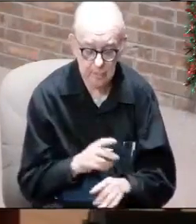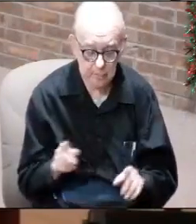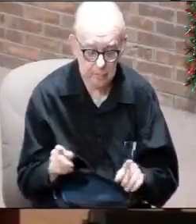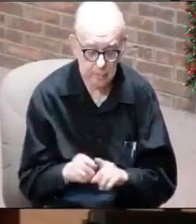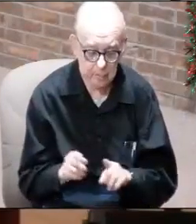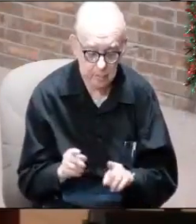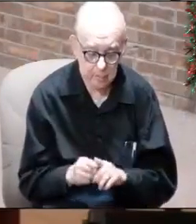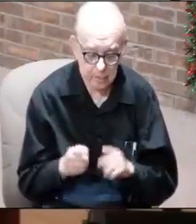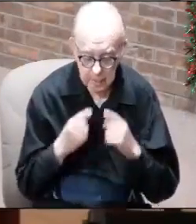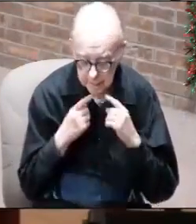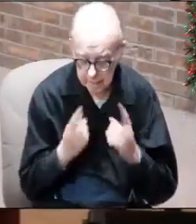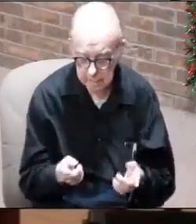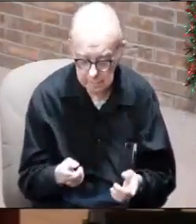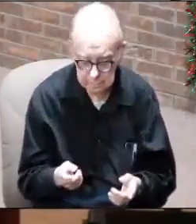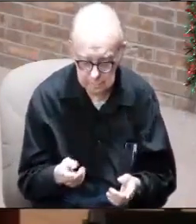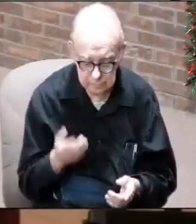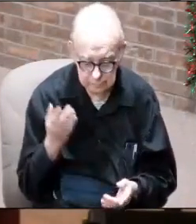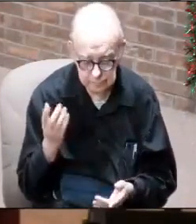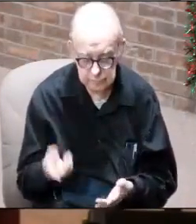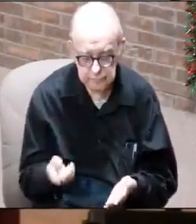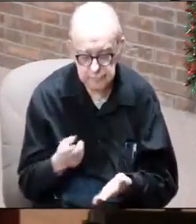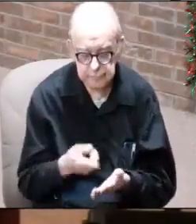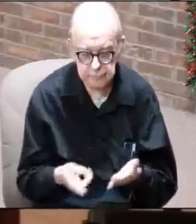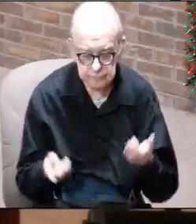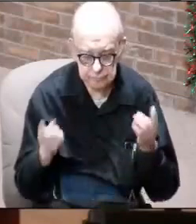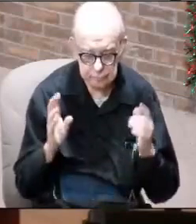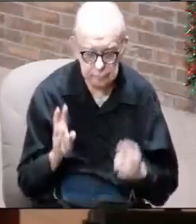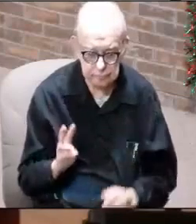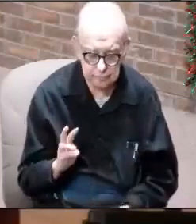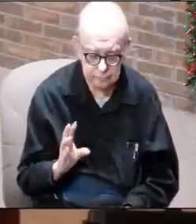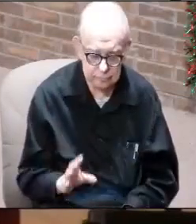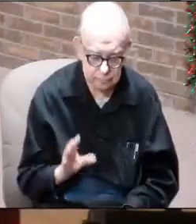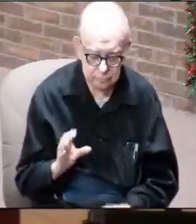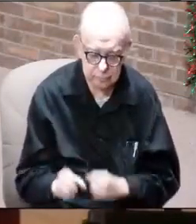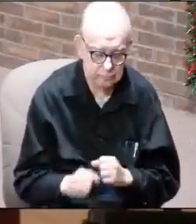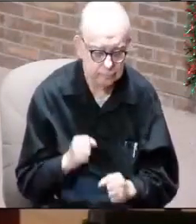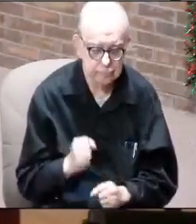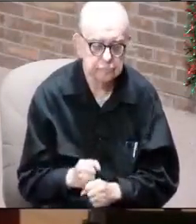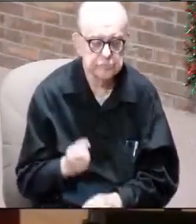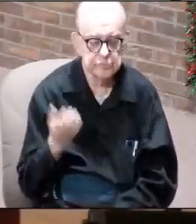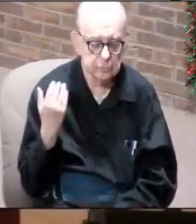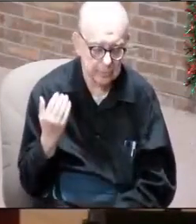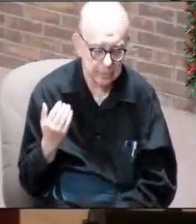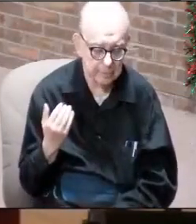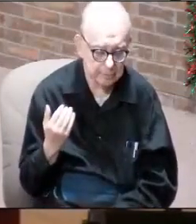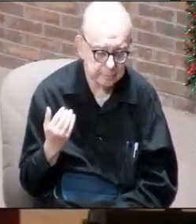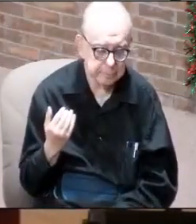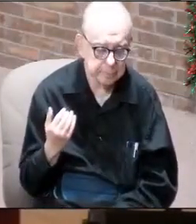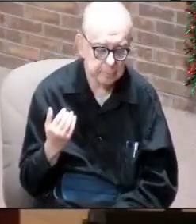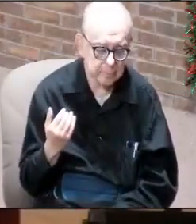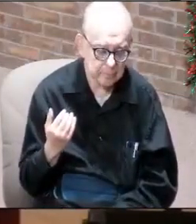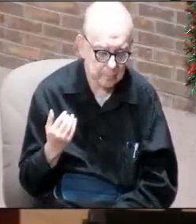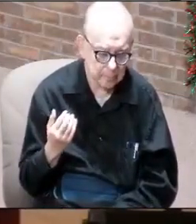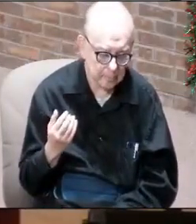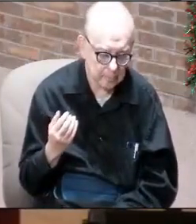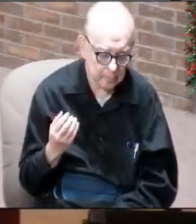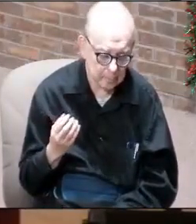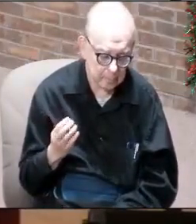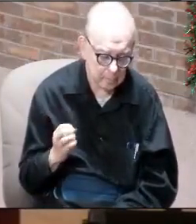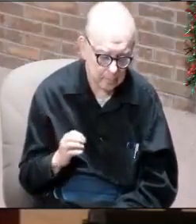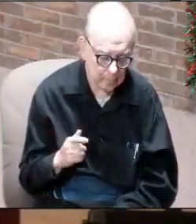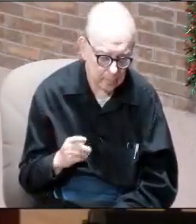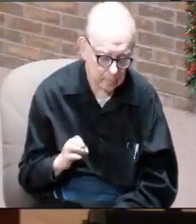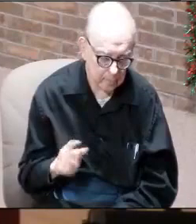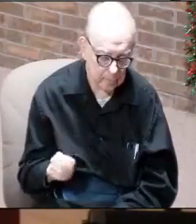also has an announcement. And here's what happened. 650 years prior, Michael spoke